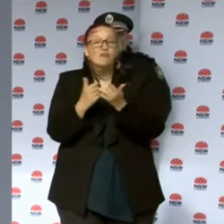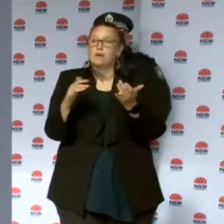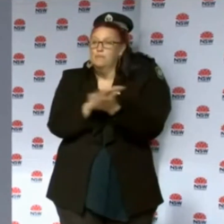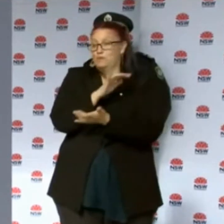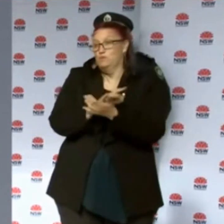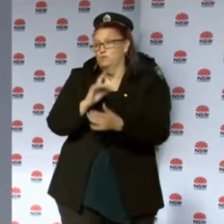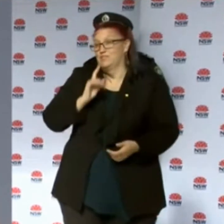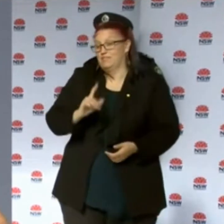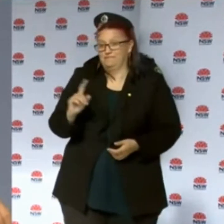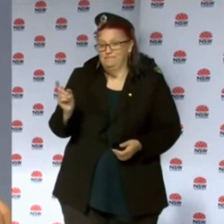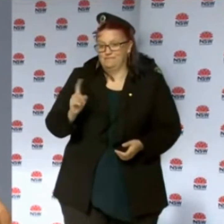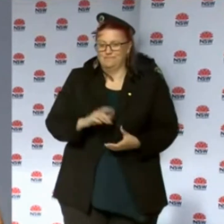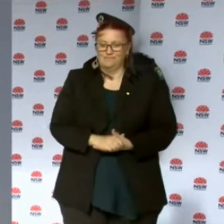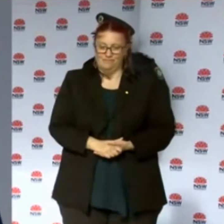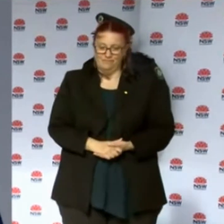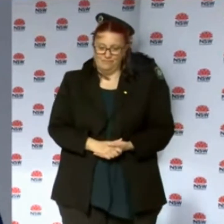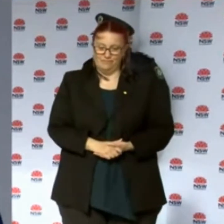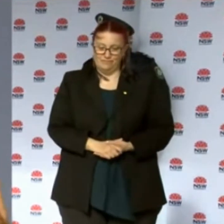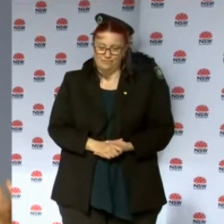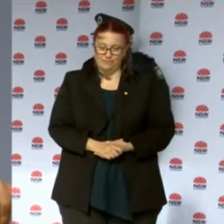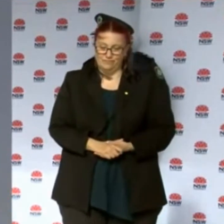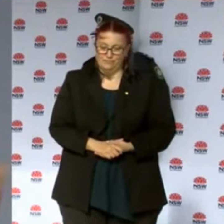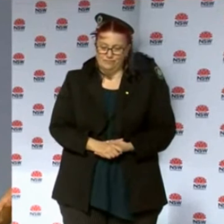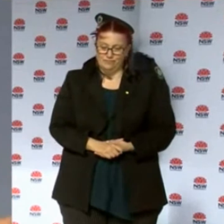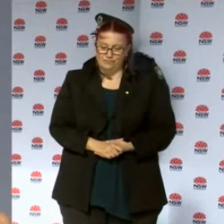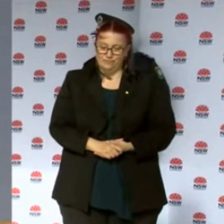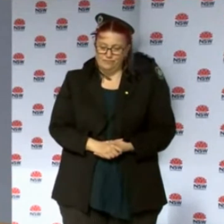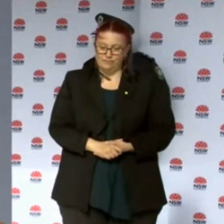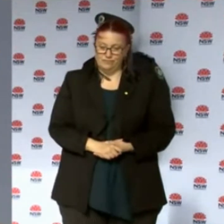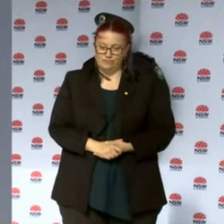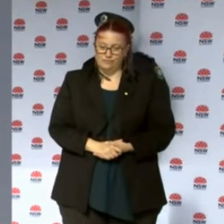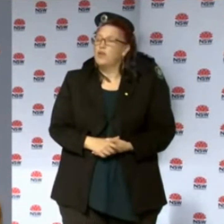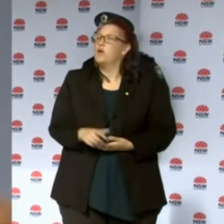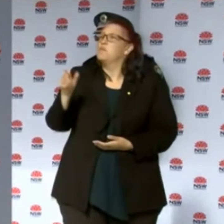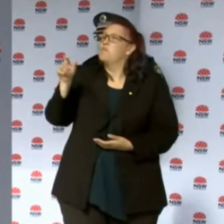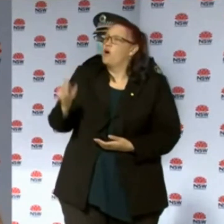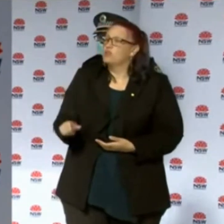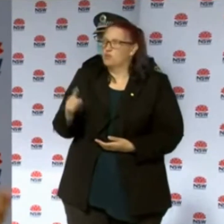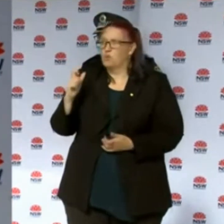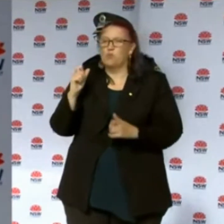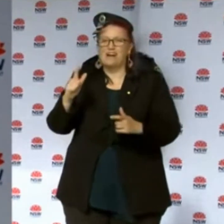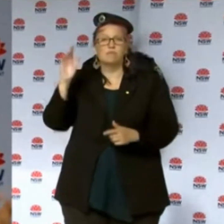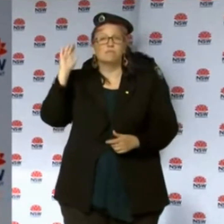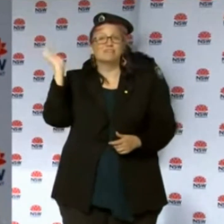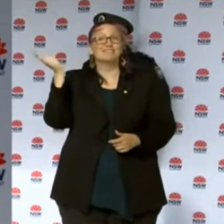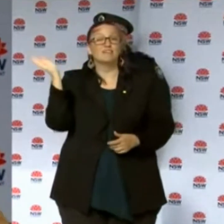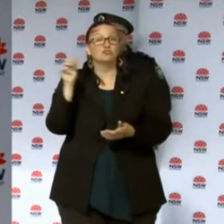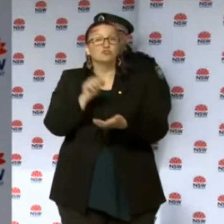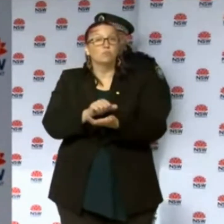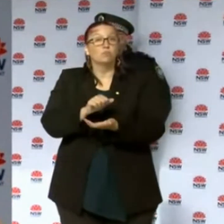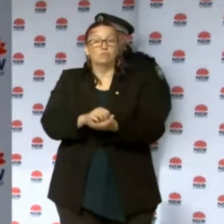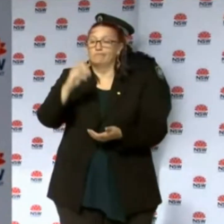is that because the person at that pizza parlour got tested very